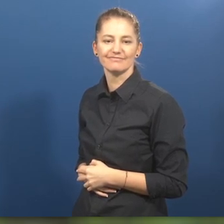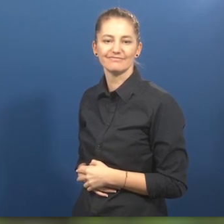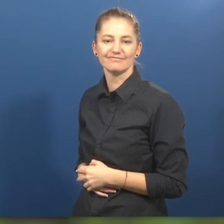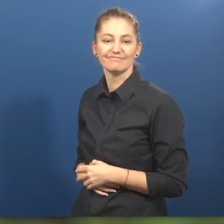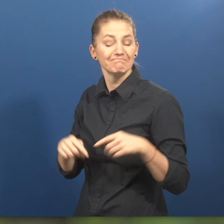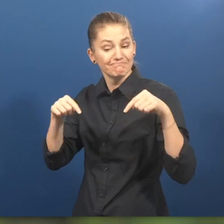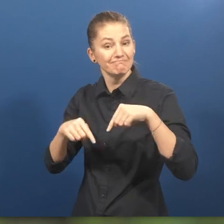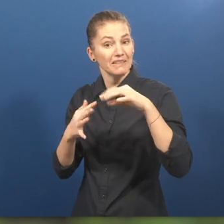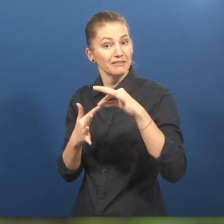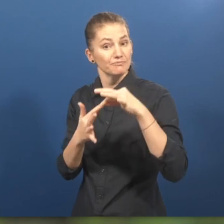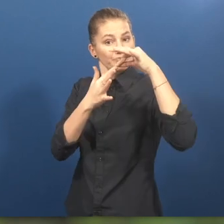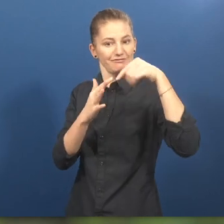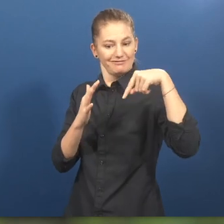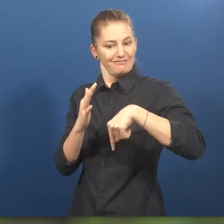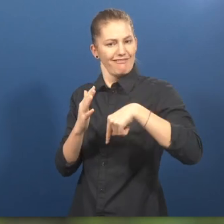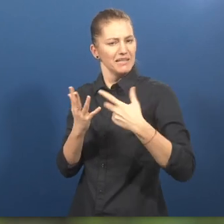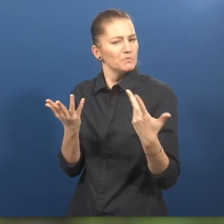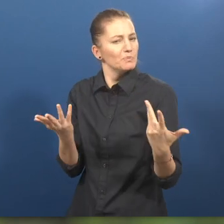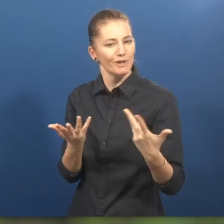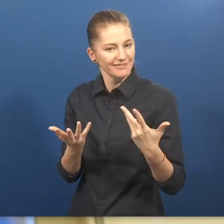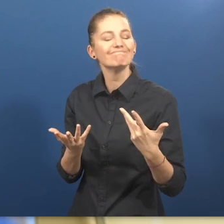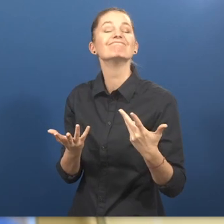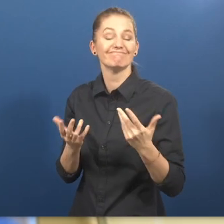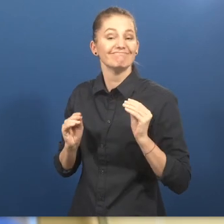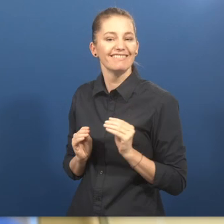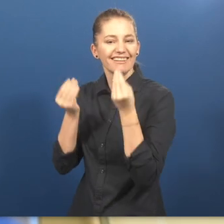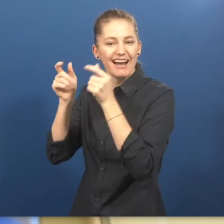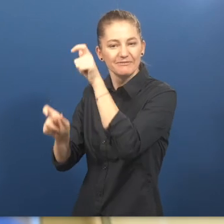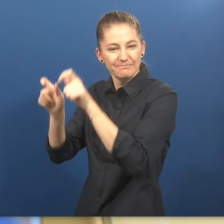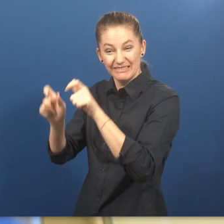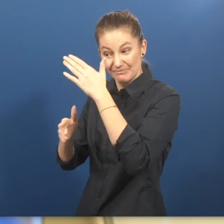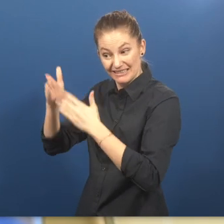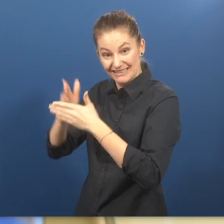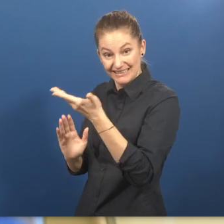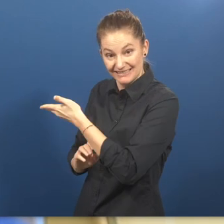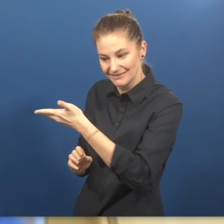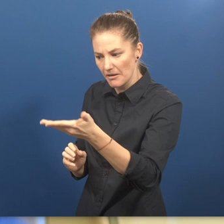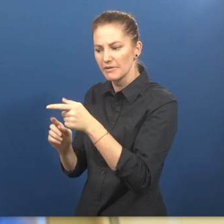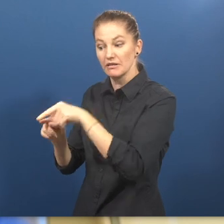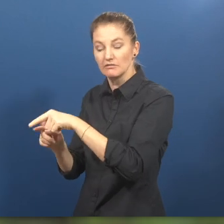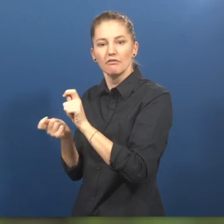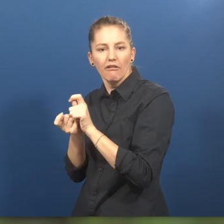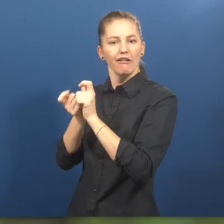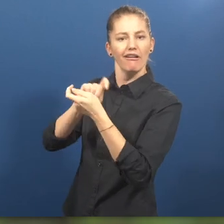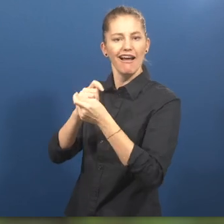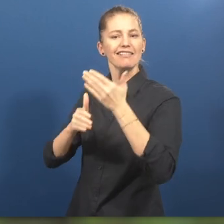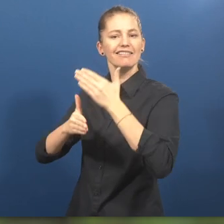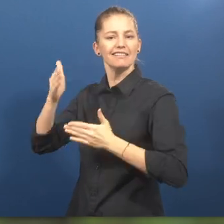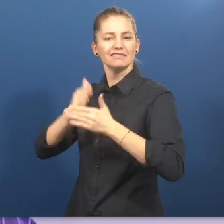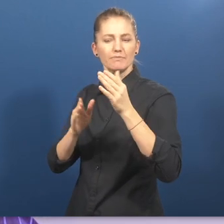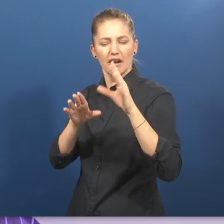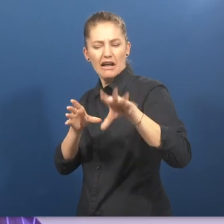What is unique about the initiative is the use of young people with disabilities as disability inclusion